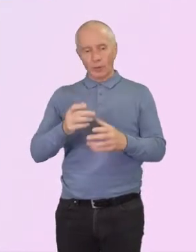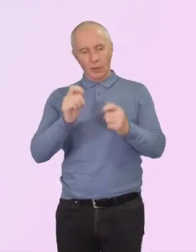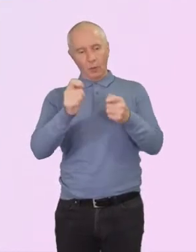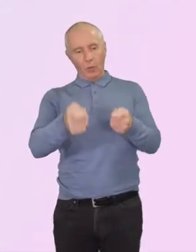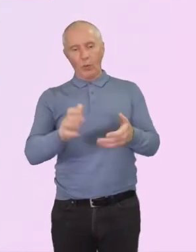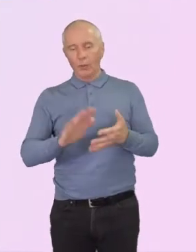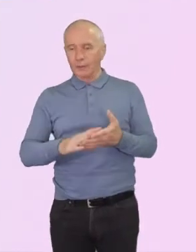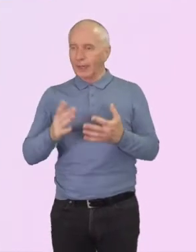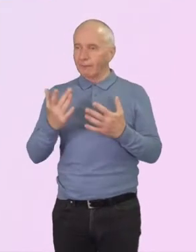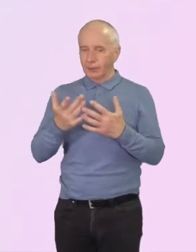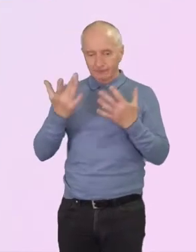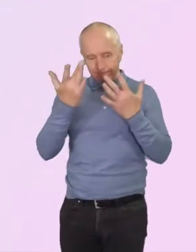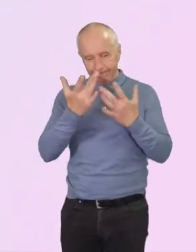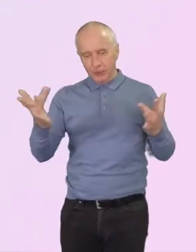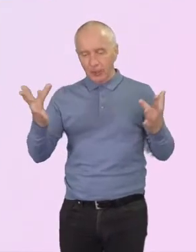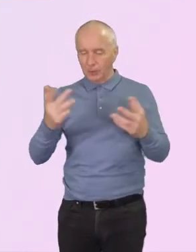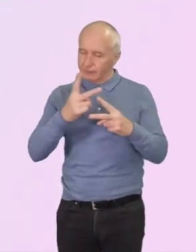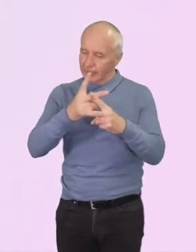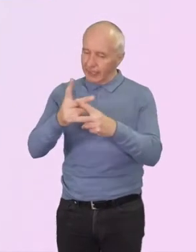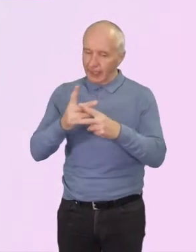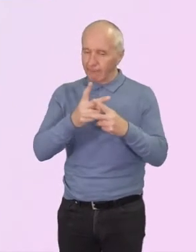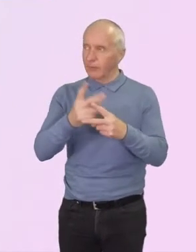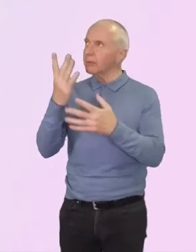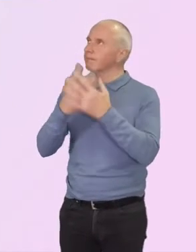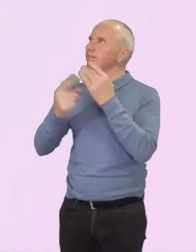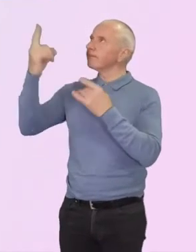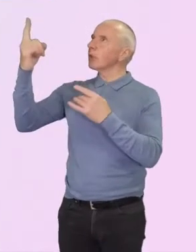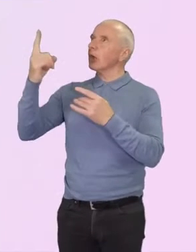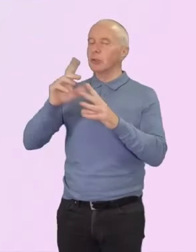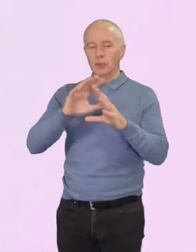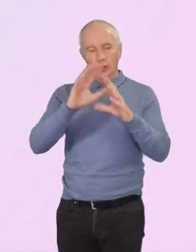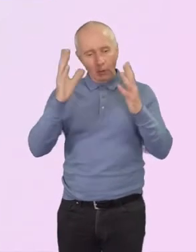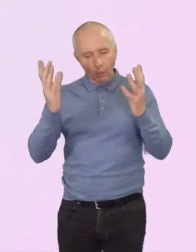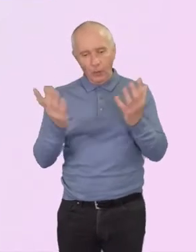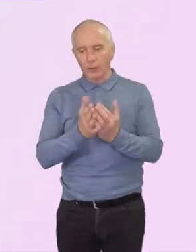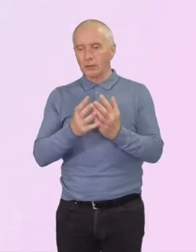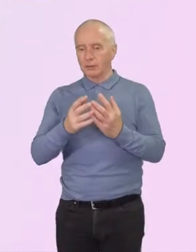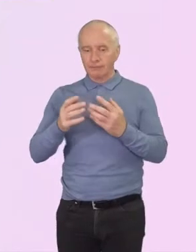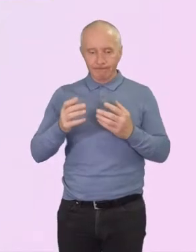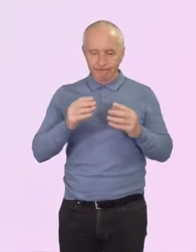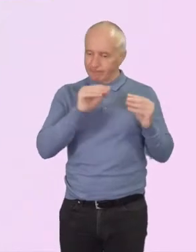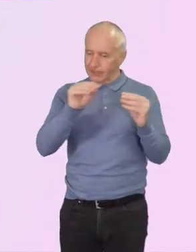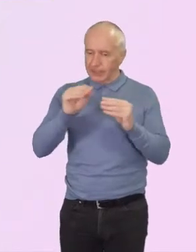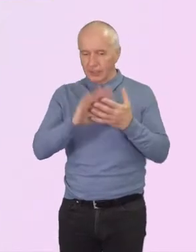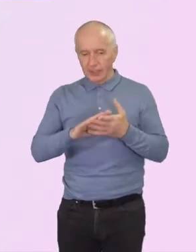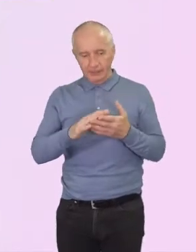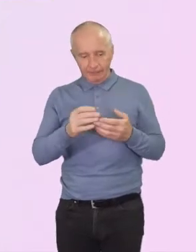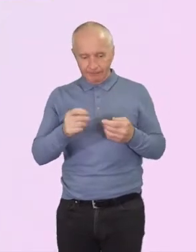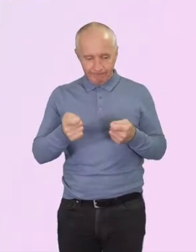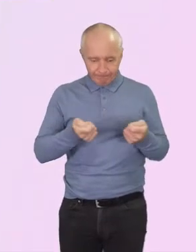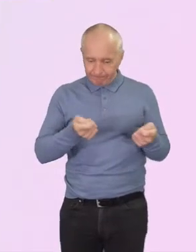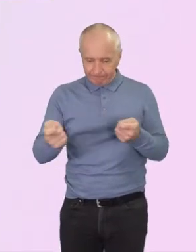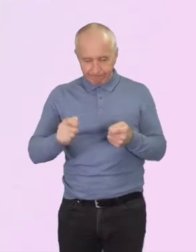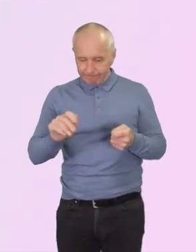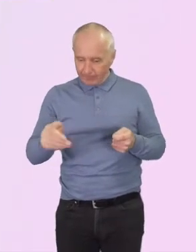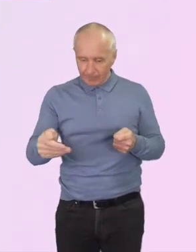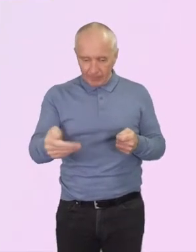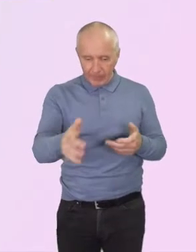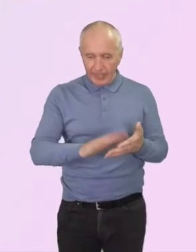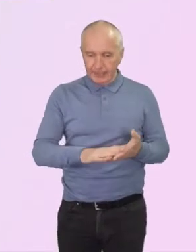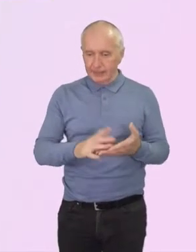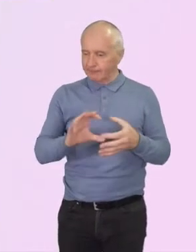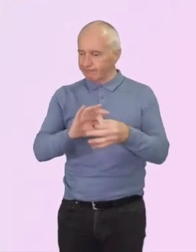for God's world through worship and teaching, managing buildings and land, engaging with local community and in global